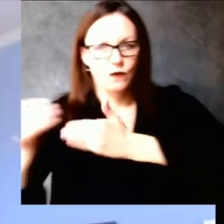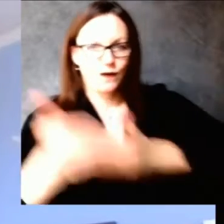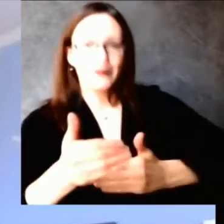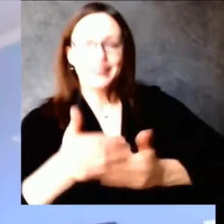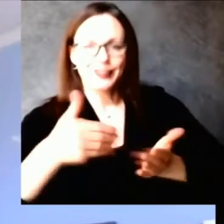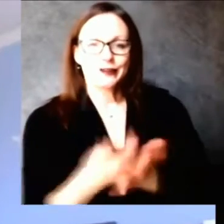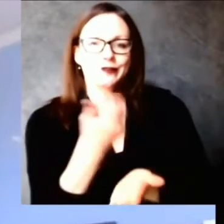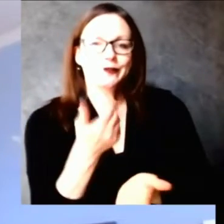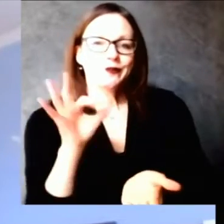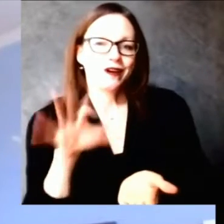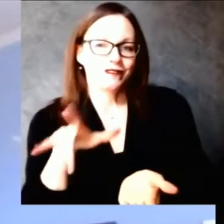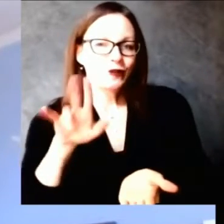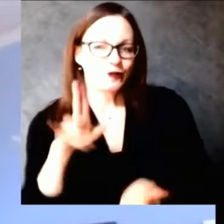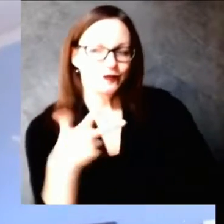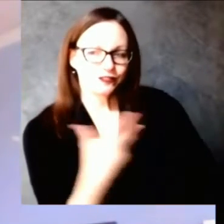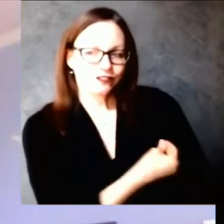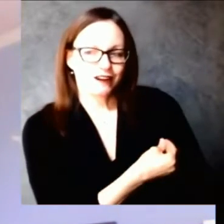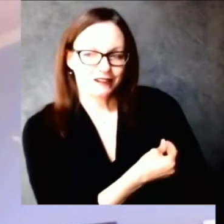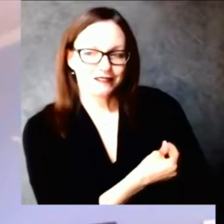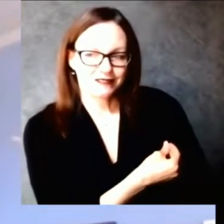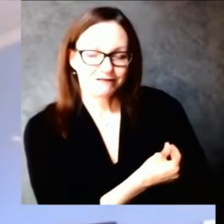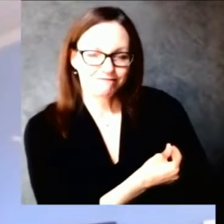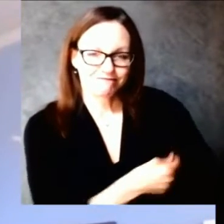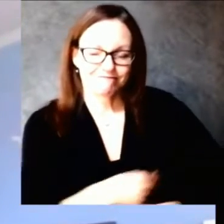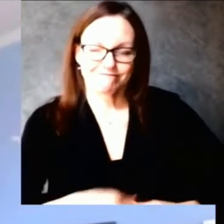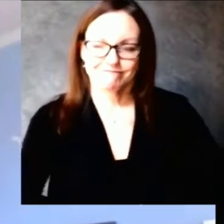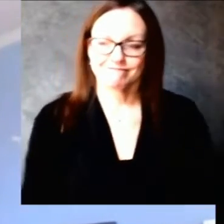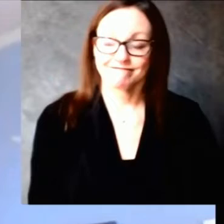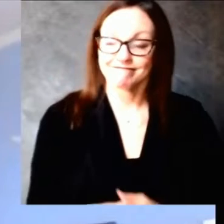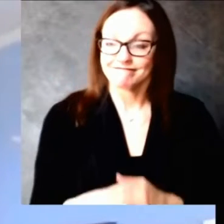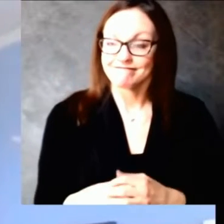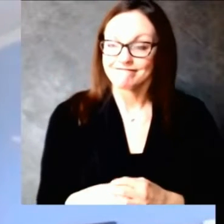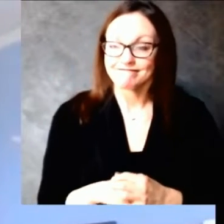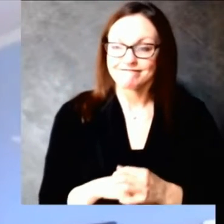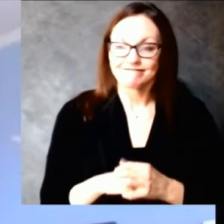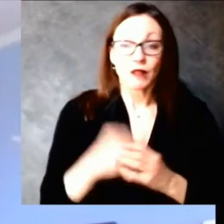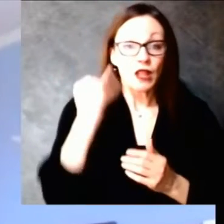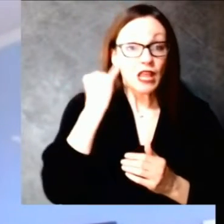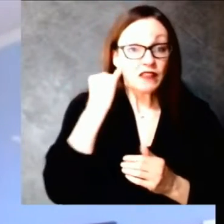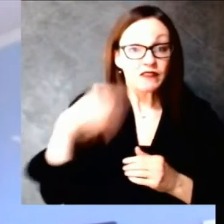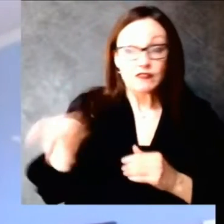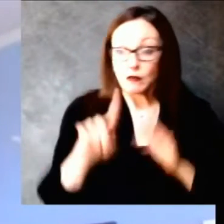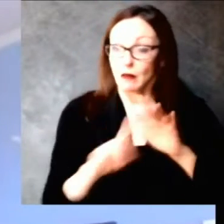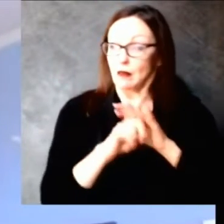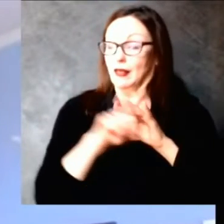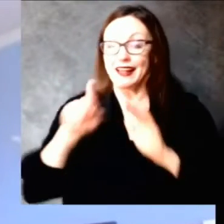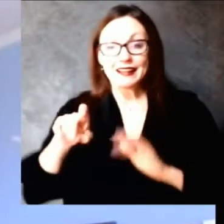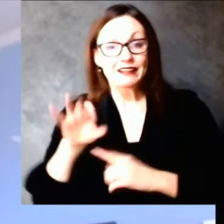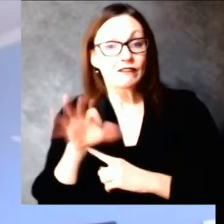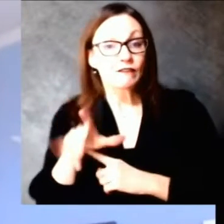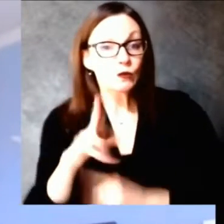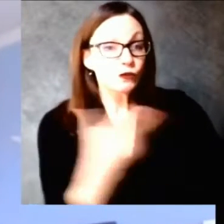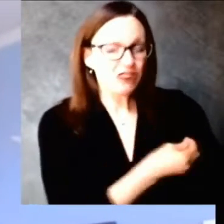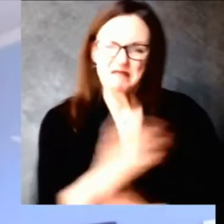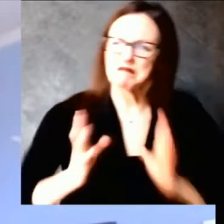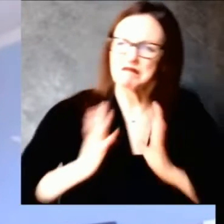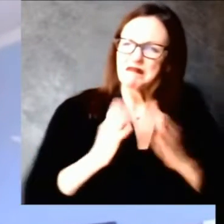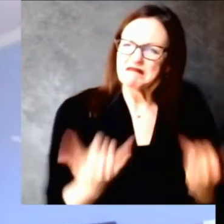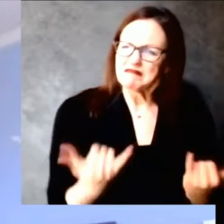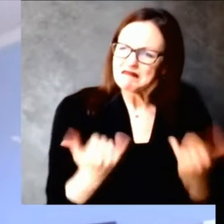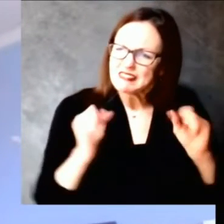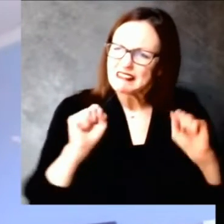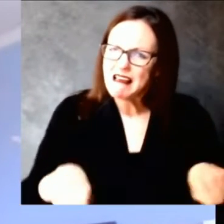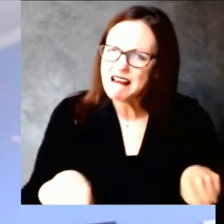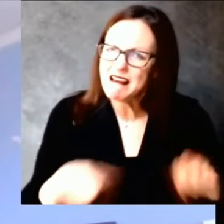vaccine that I would just add in as we're talking about prevention is that the pneumococcal vaccine. This is a